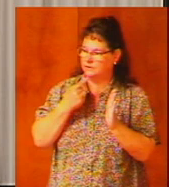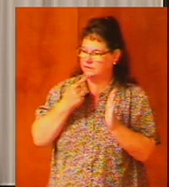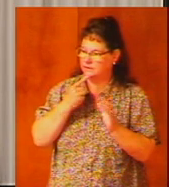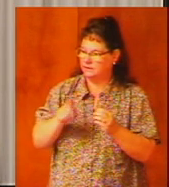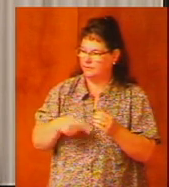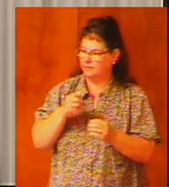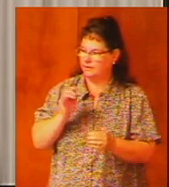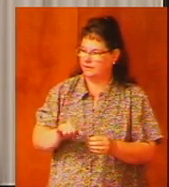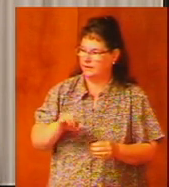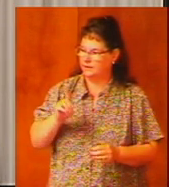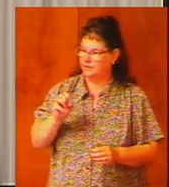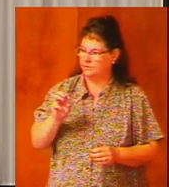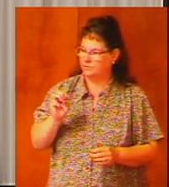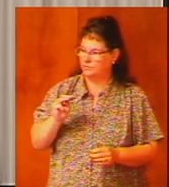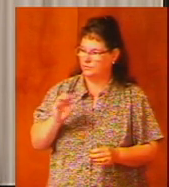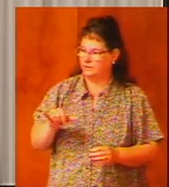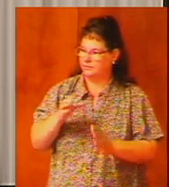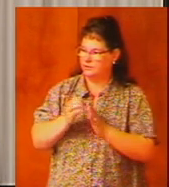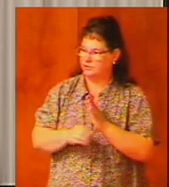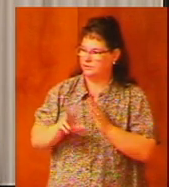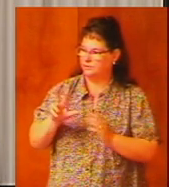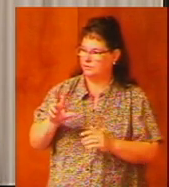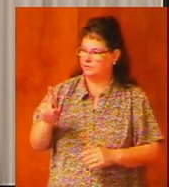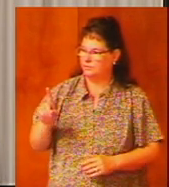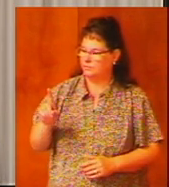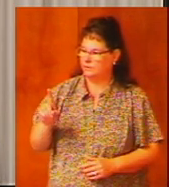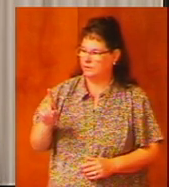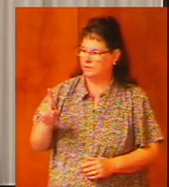that in Deuteronomy chapter 31